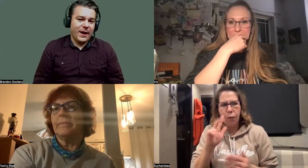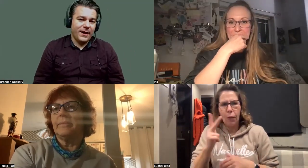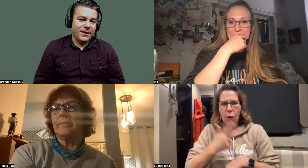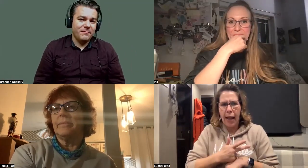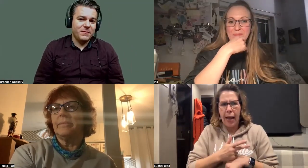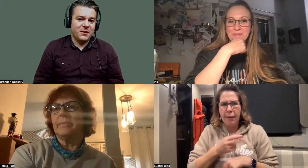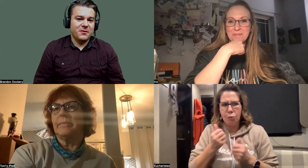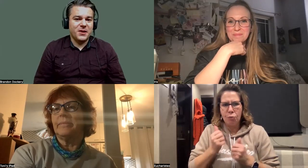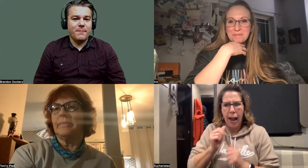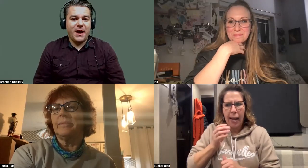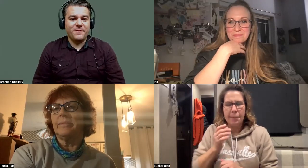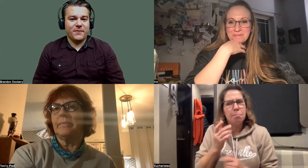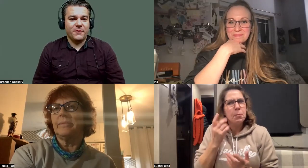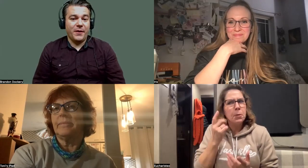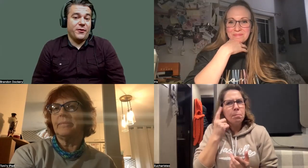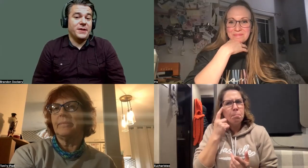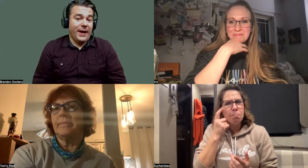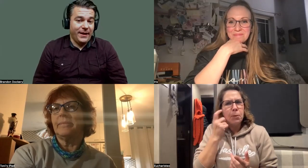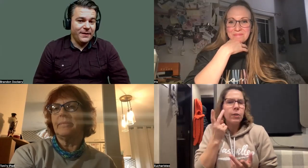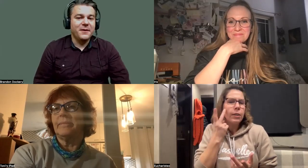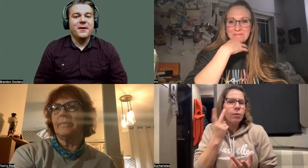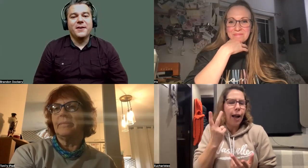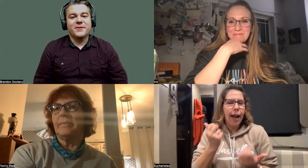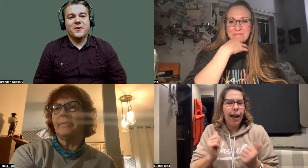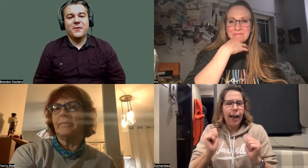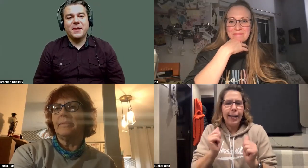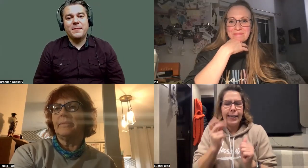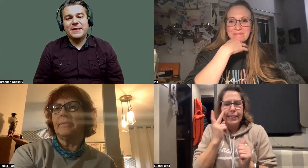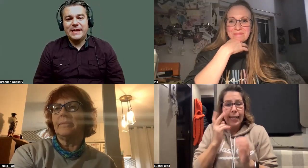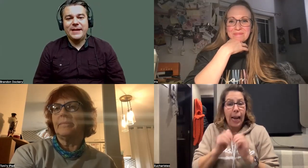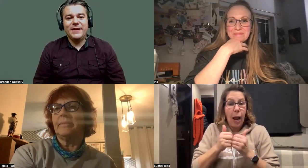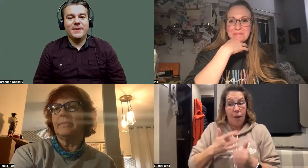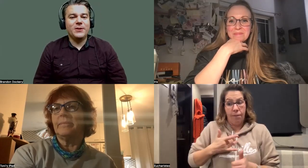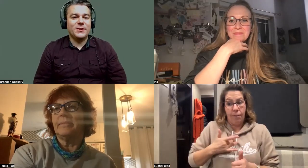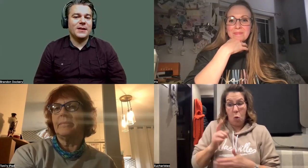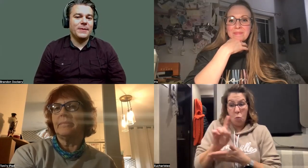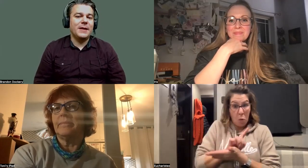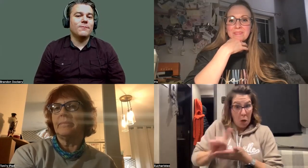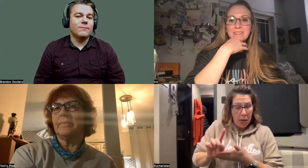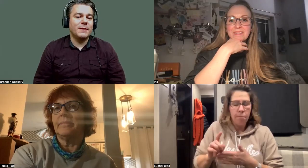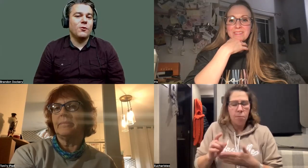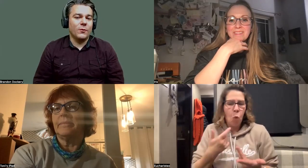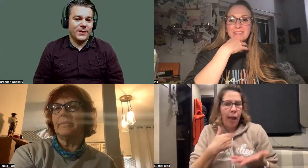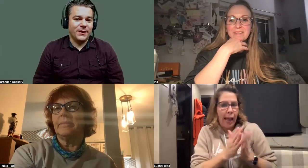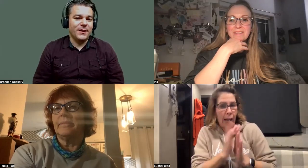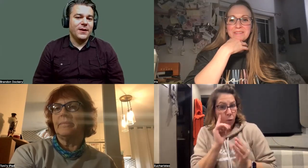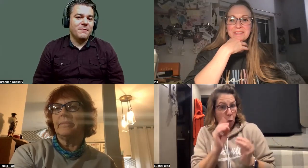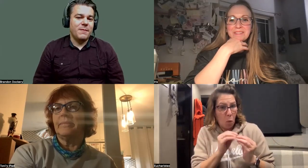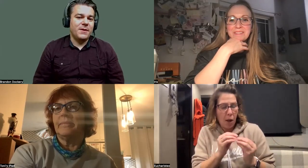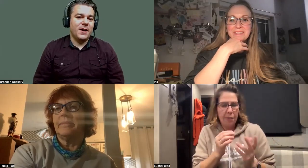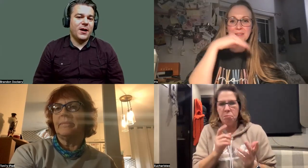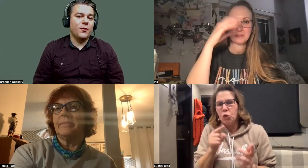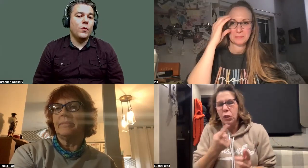okay, you know, it's not bad for a third day. So let me see. Let me just, let me keep, keep going with it.